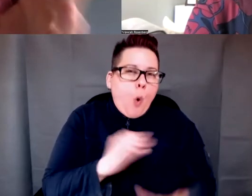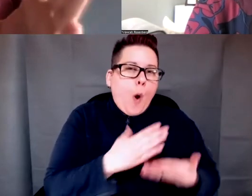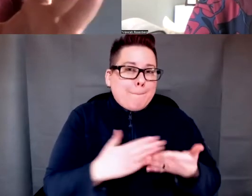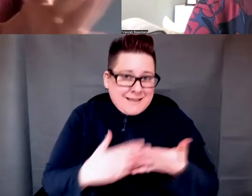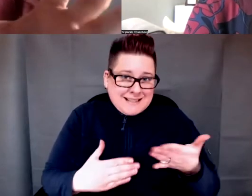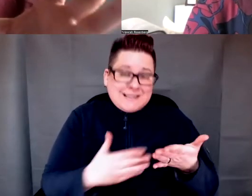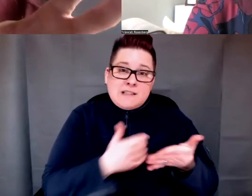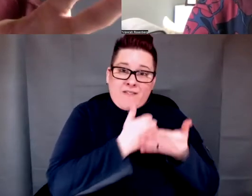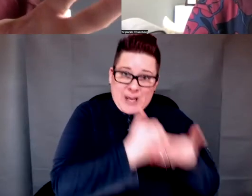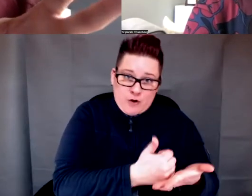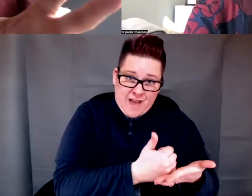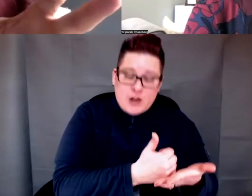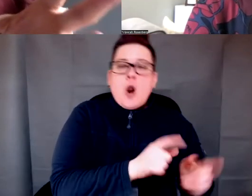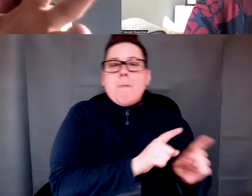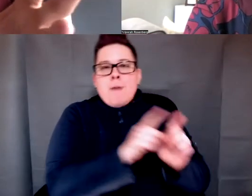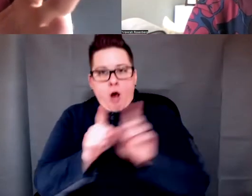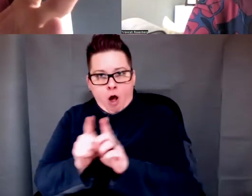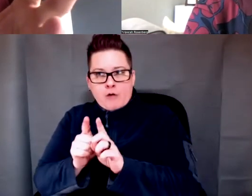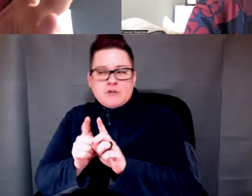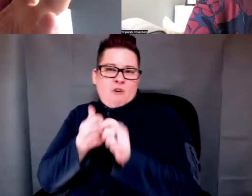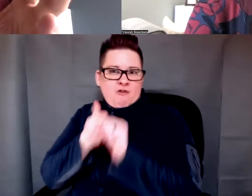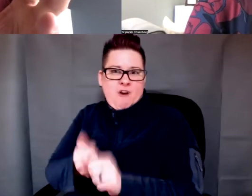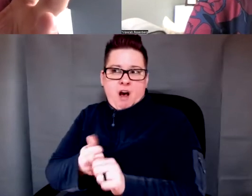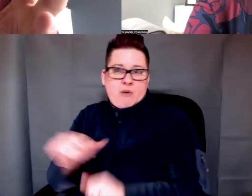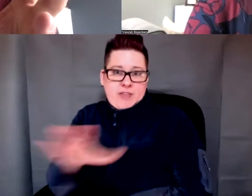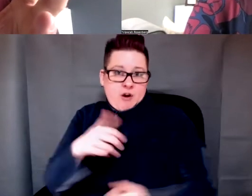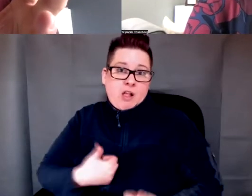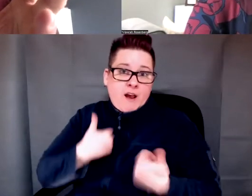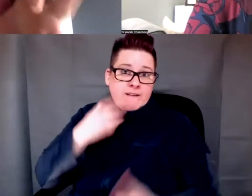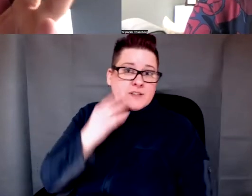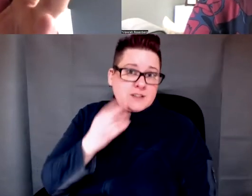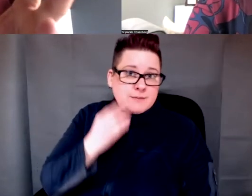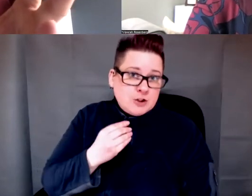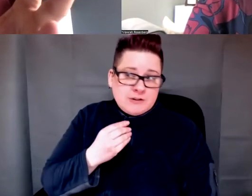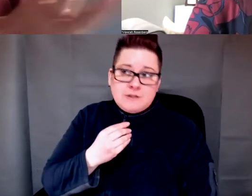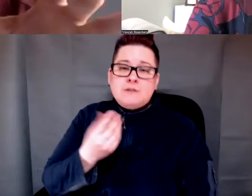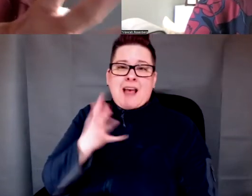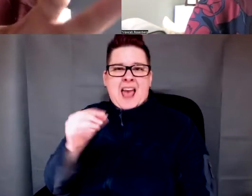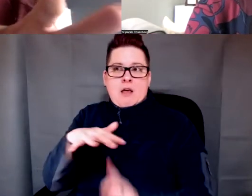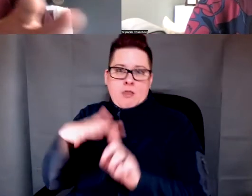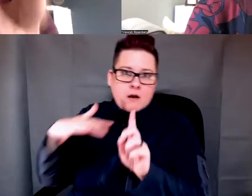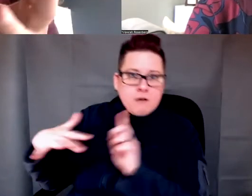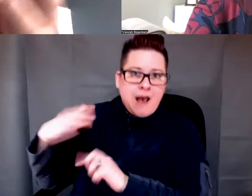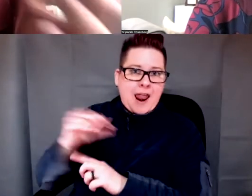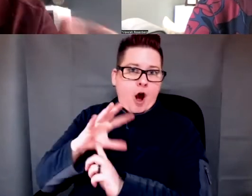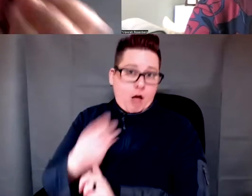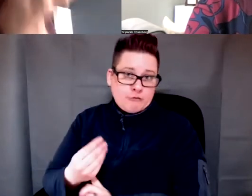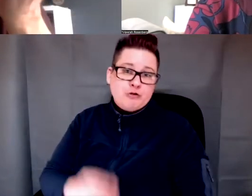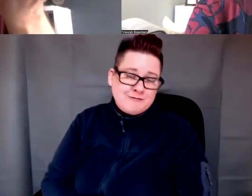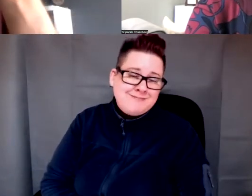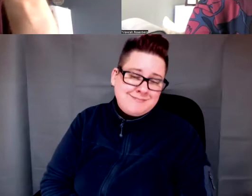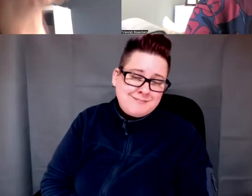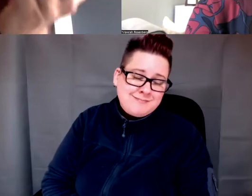know work well, but also adhering to the life experiences of families according to context and culture that we need to adapt. So